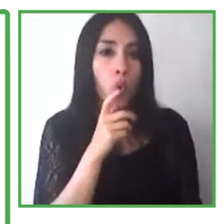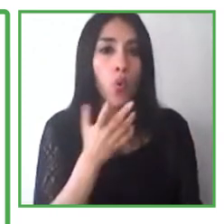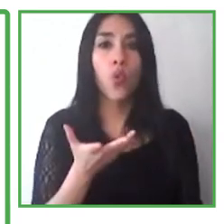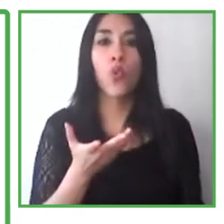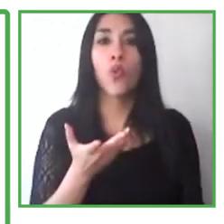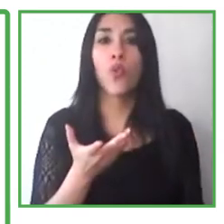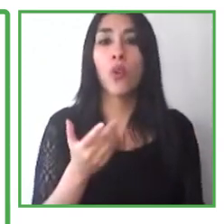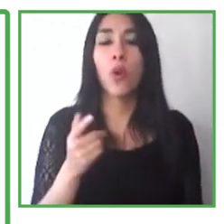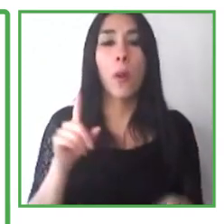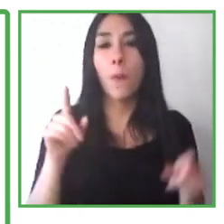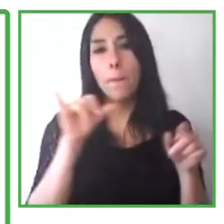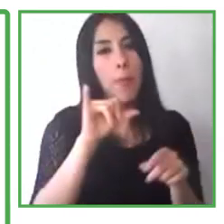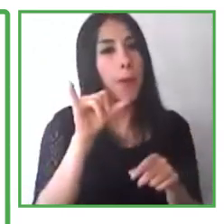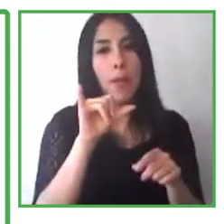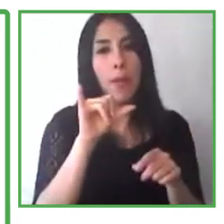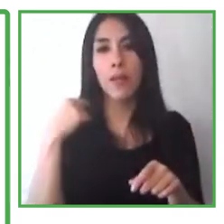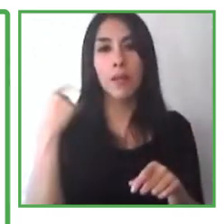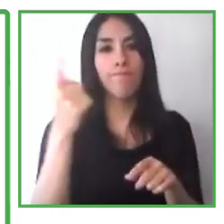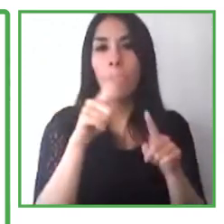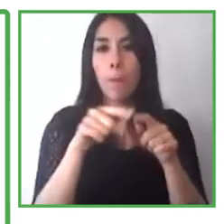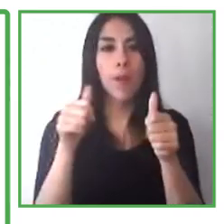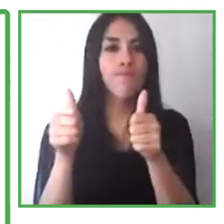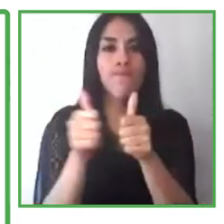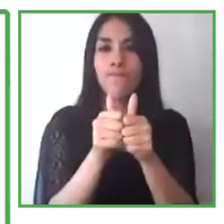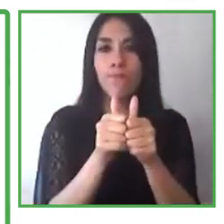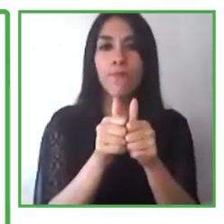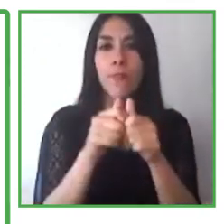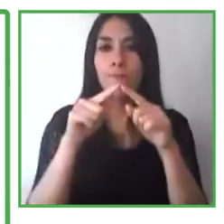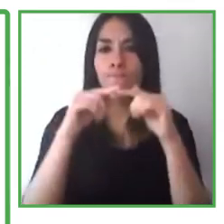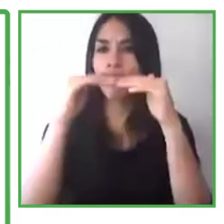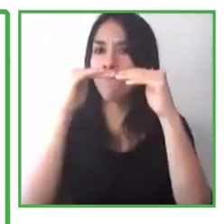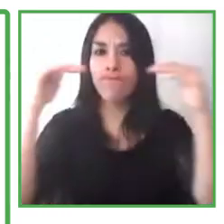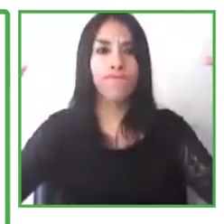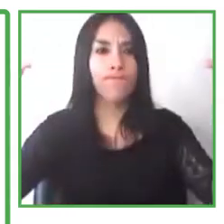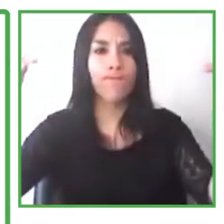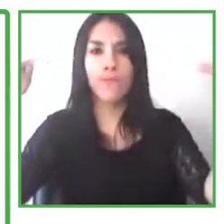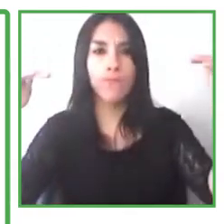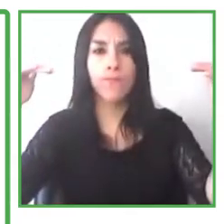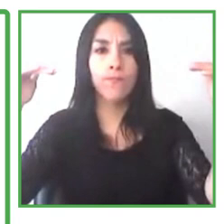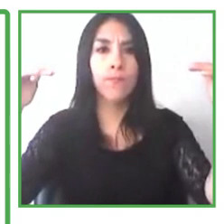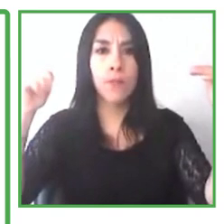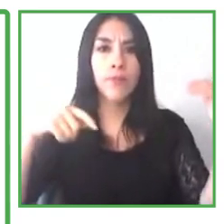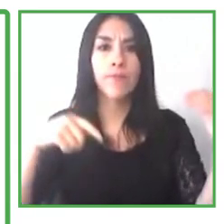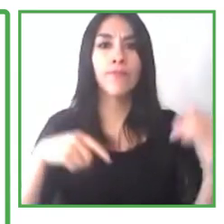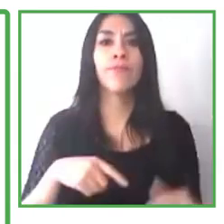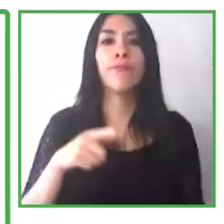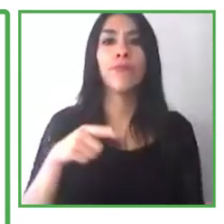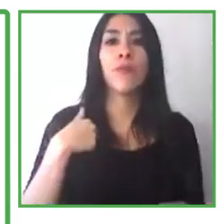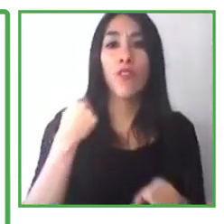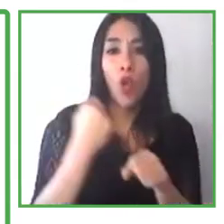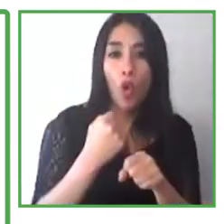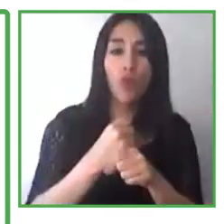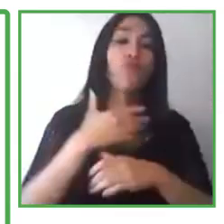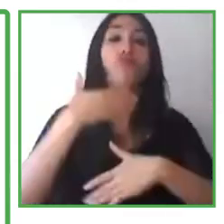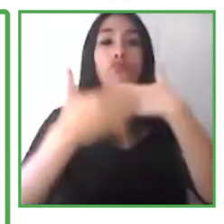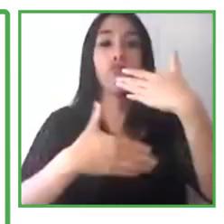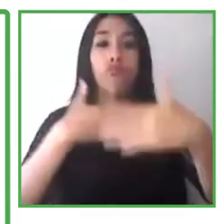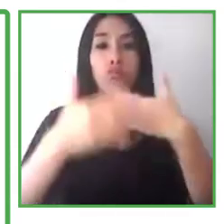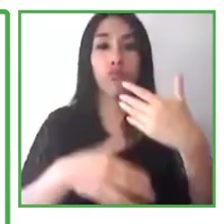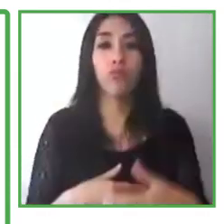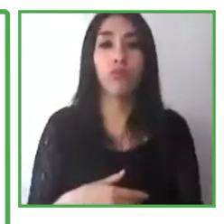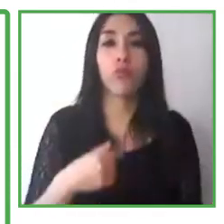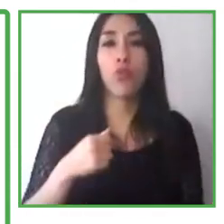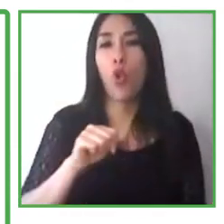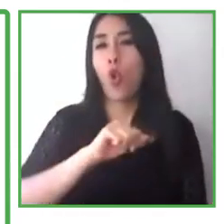their job. As a matter of fact, not all of us will need accommodation to do our job, but some of us